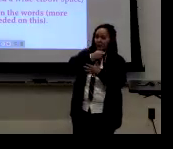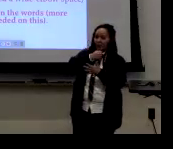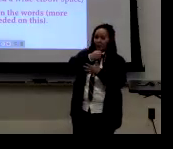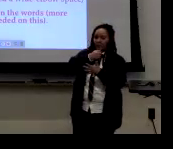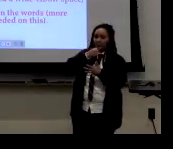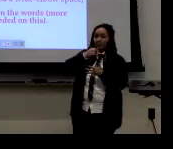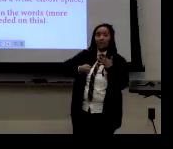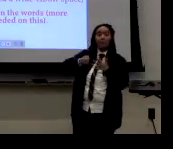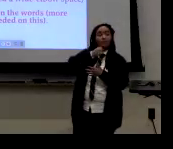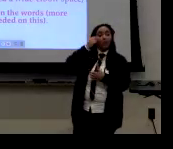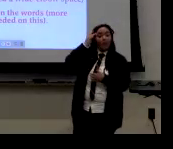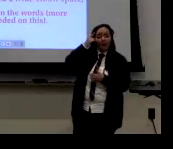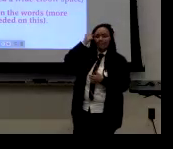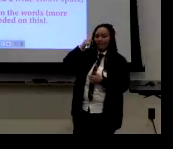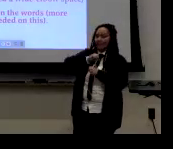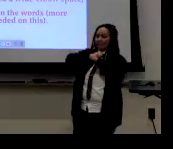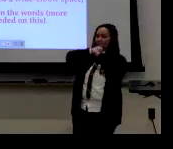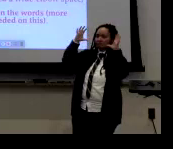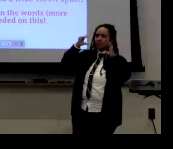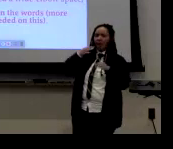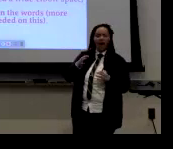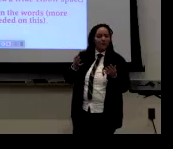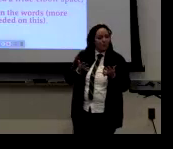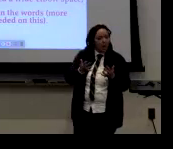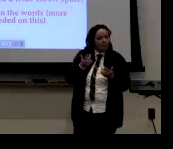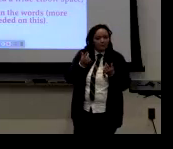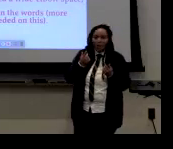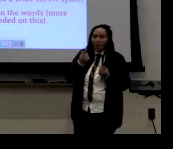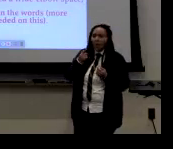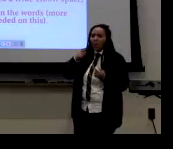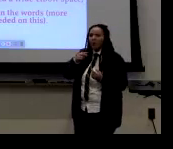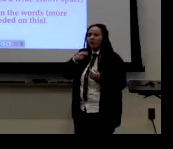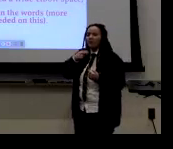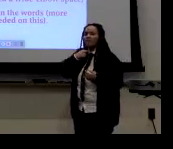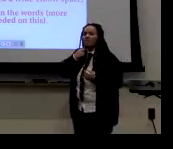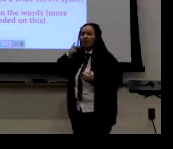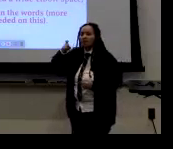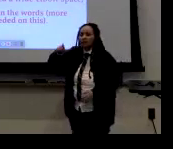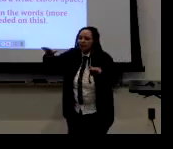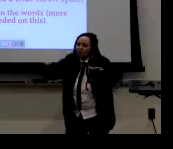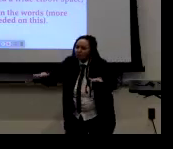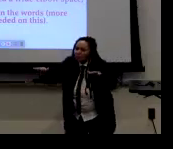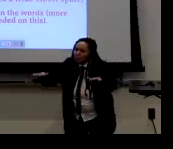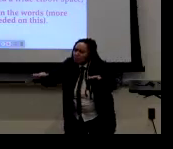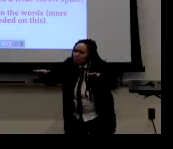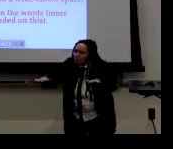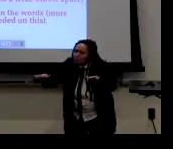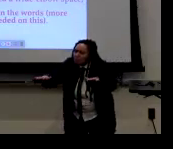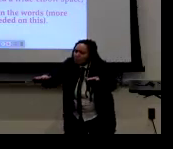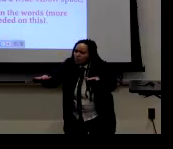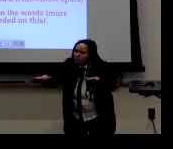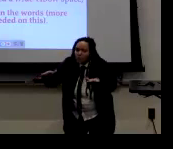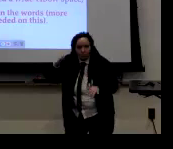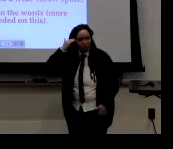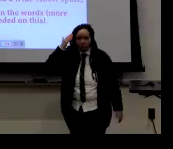that loudness is part of the performativity. And one of the, one of the